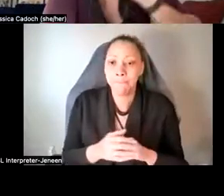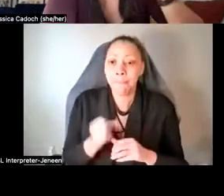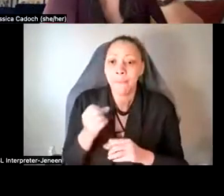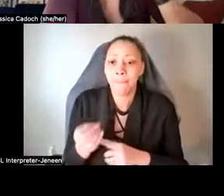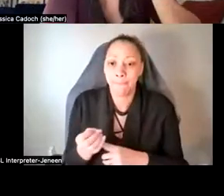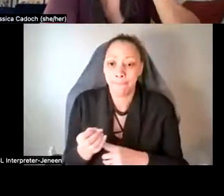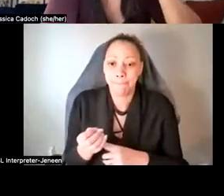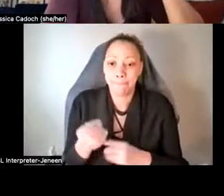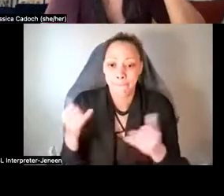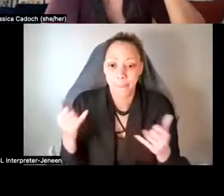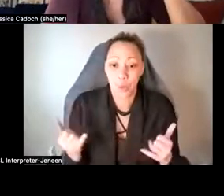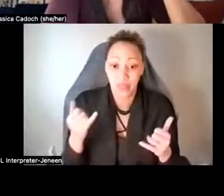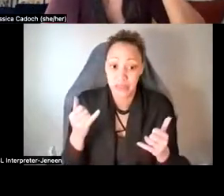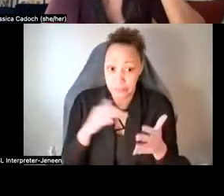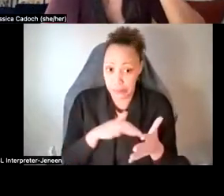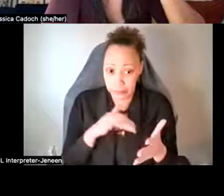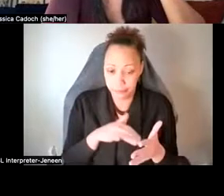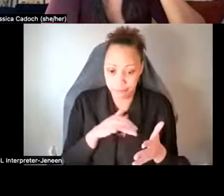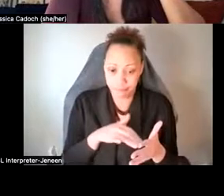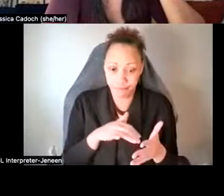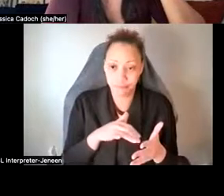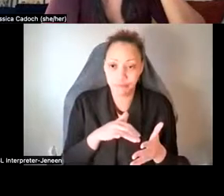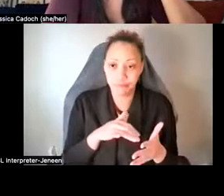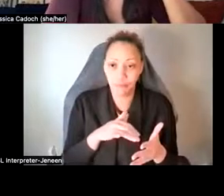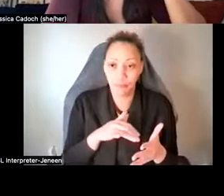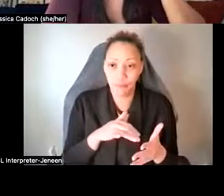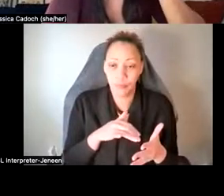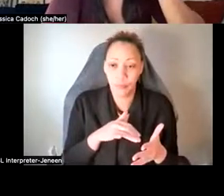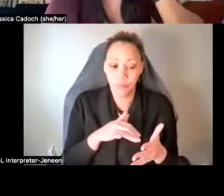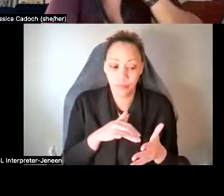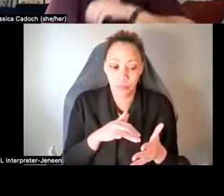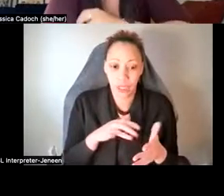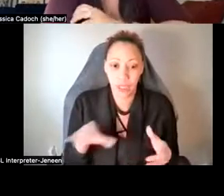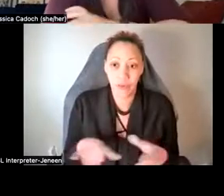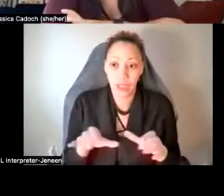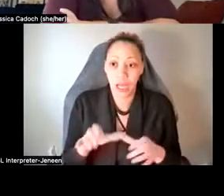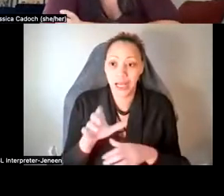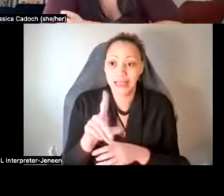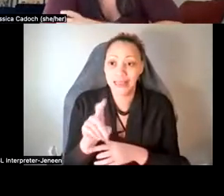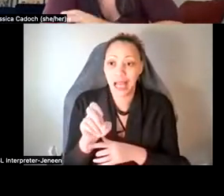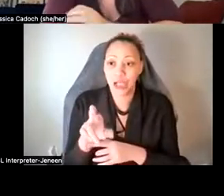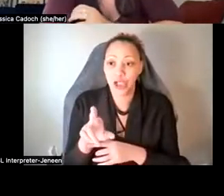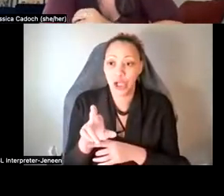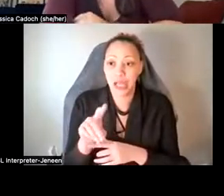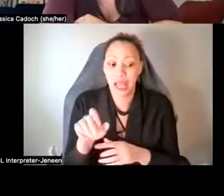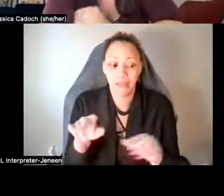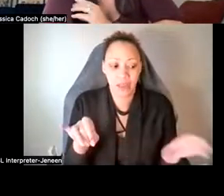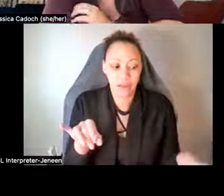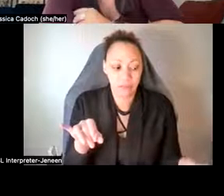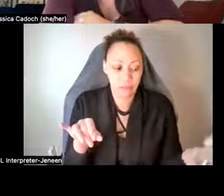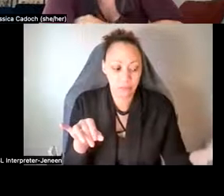in this study that was, um, done by Dr. David Nutt, um, they